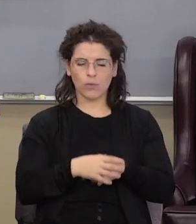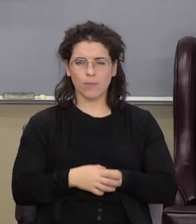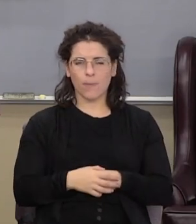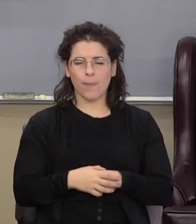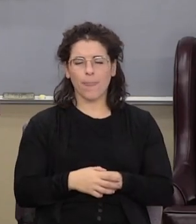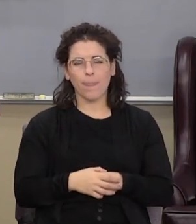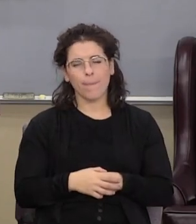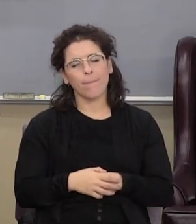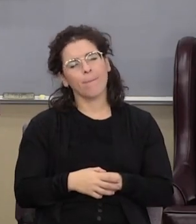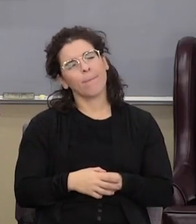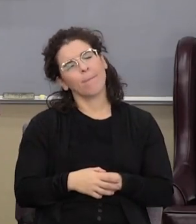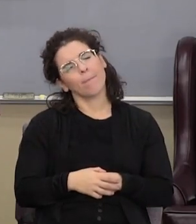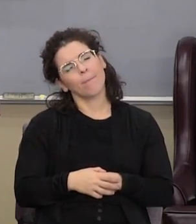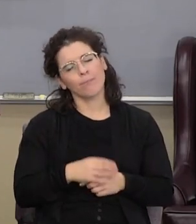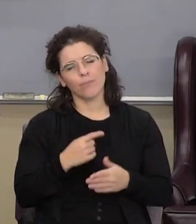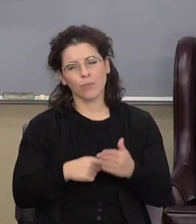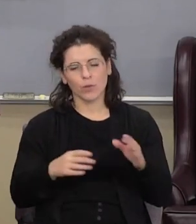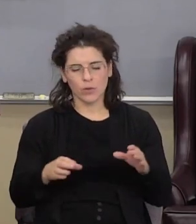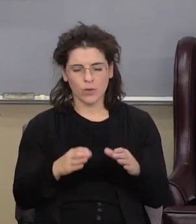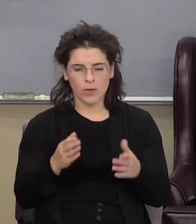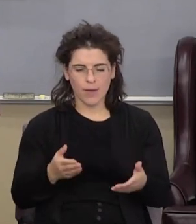what he's doing is he's providing